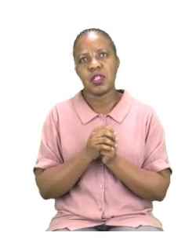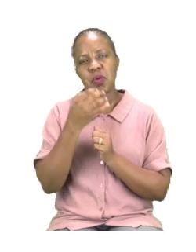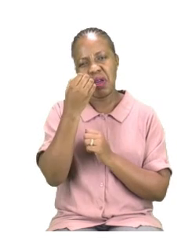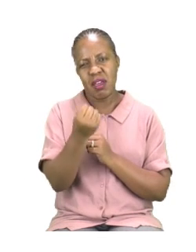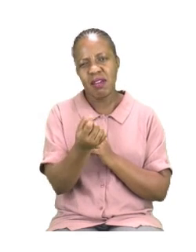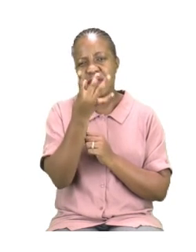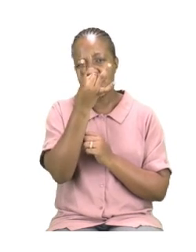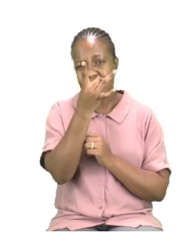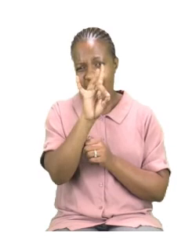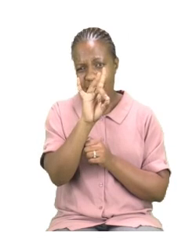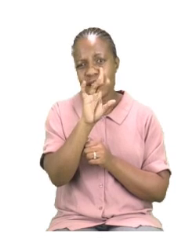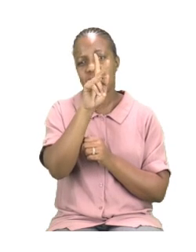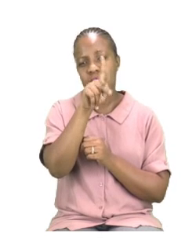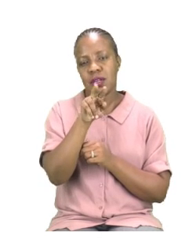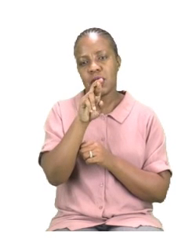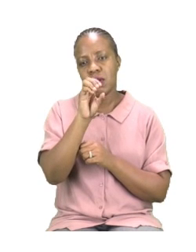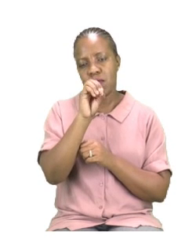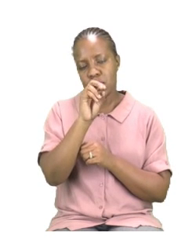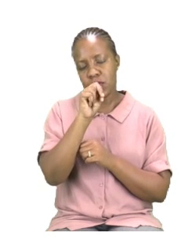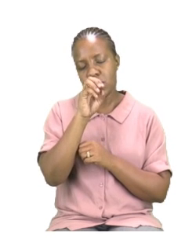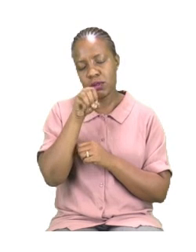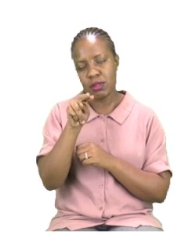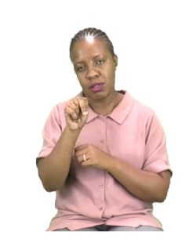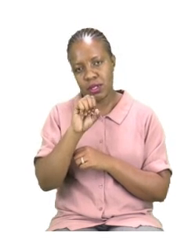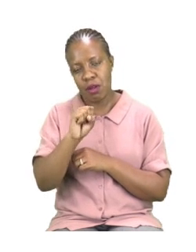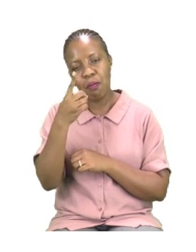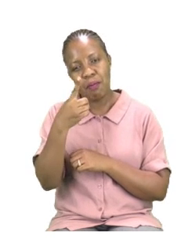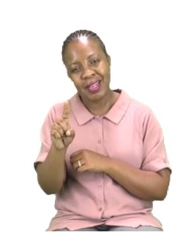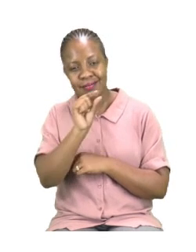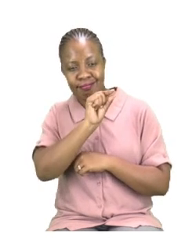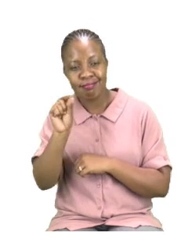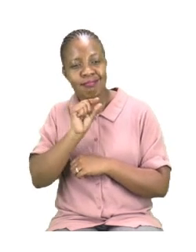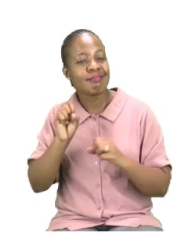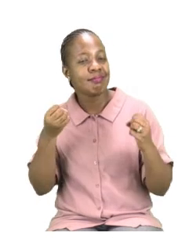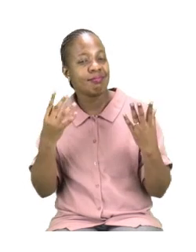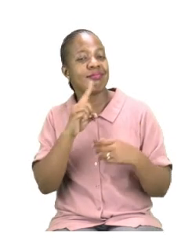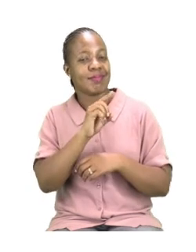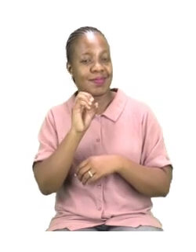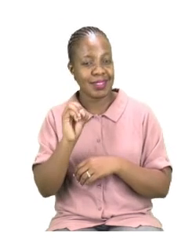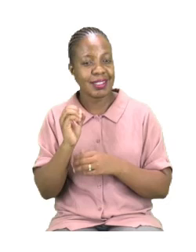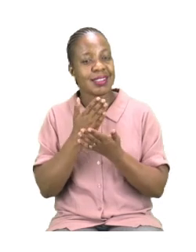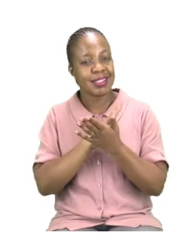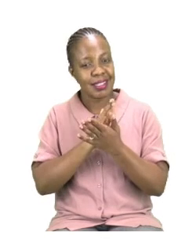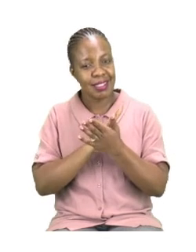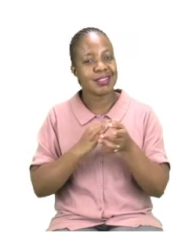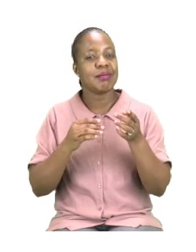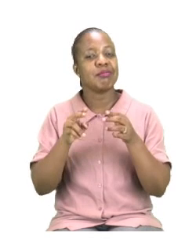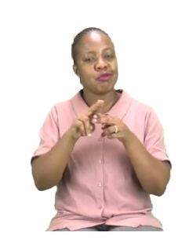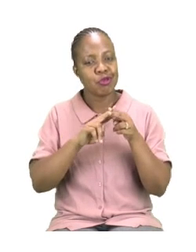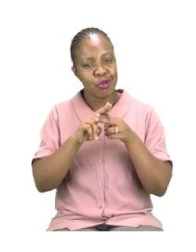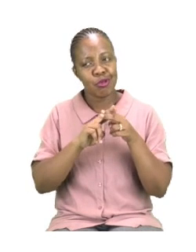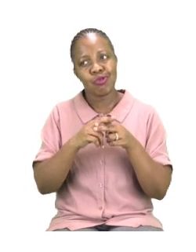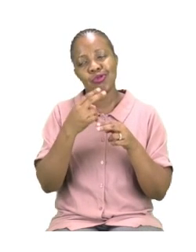some pronouns are going to be used again and again. Take your time. Read